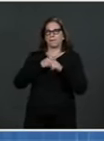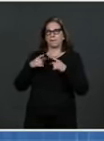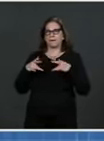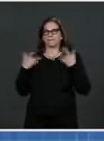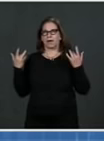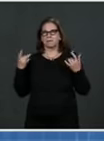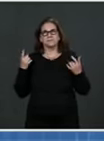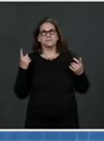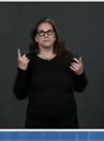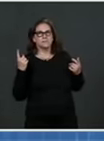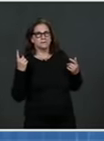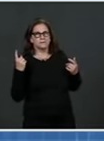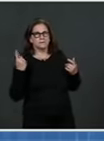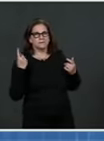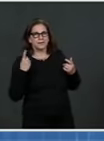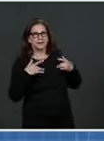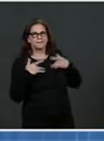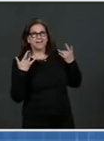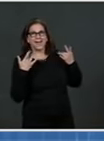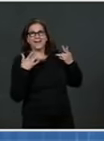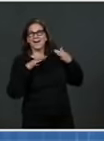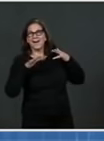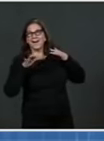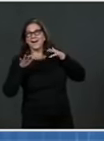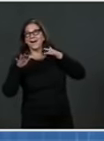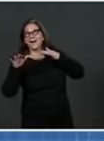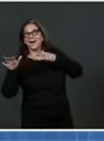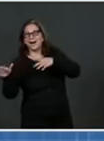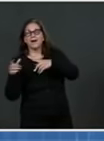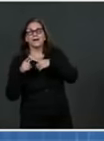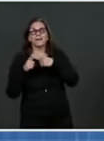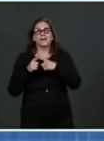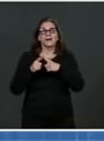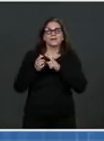see the surges that we saw over the summer and over the winter again.